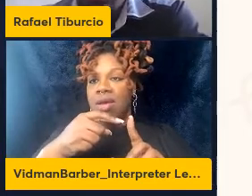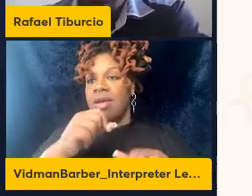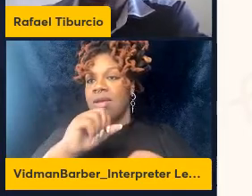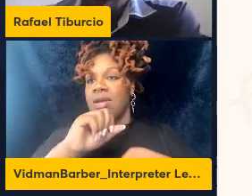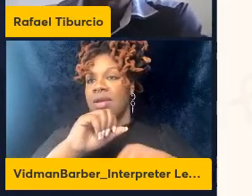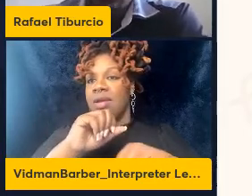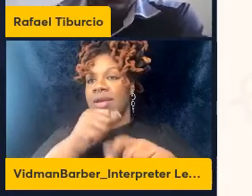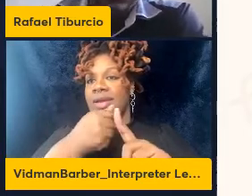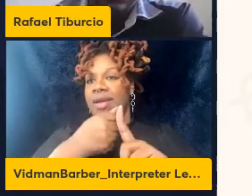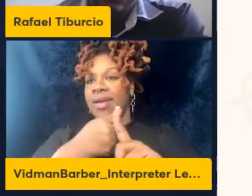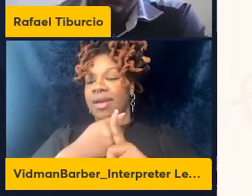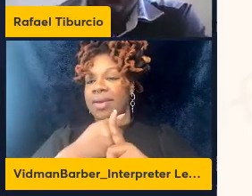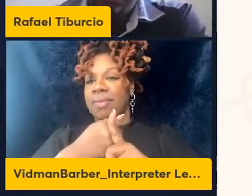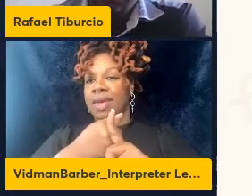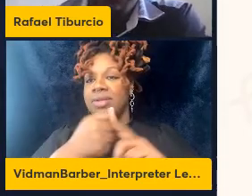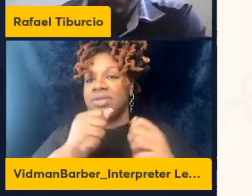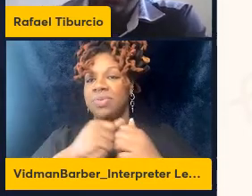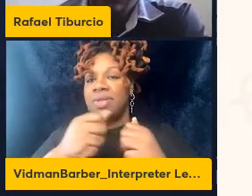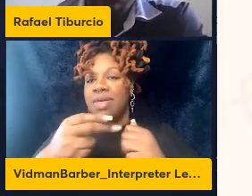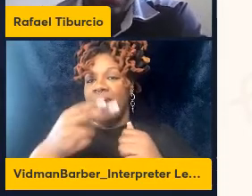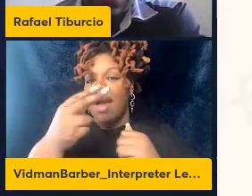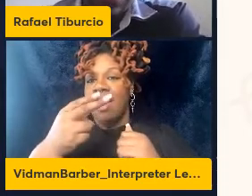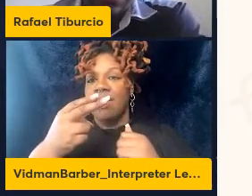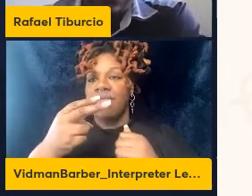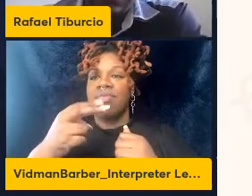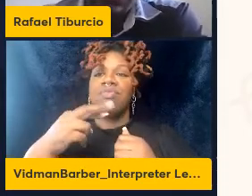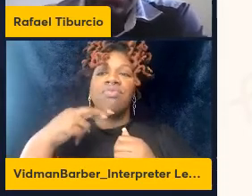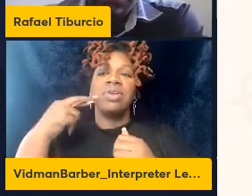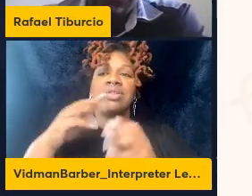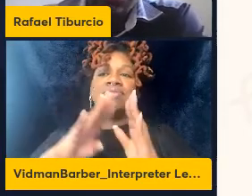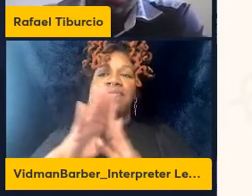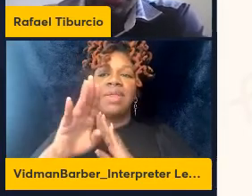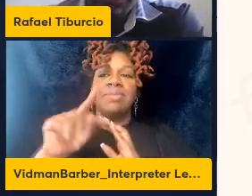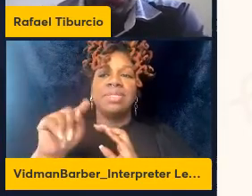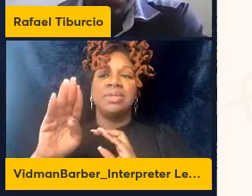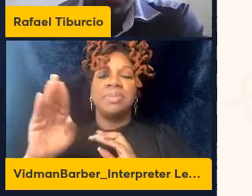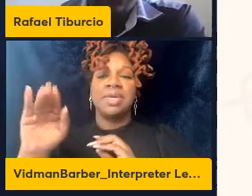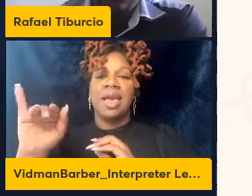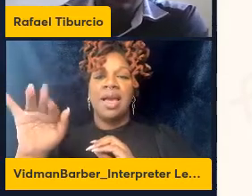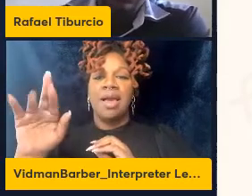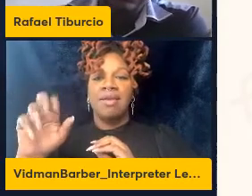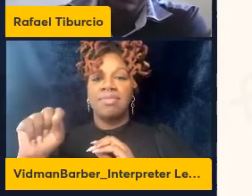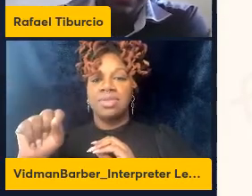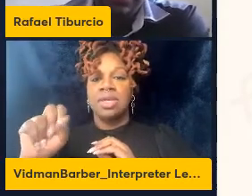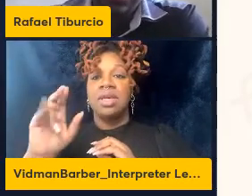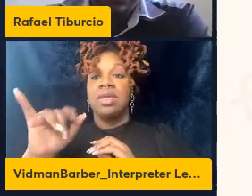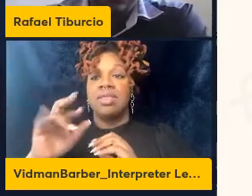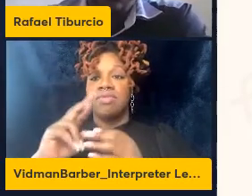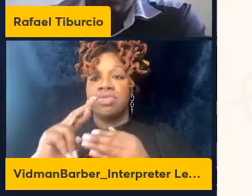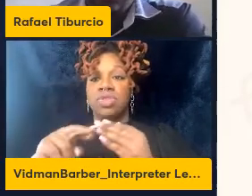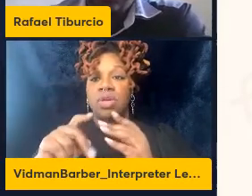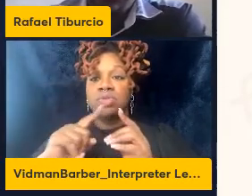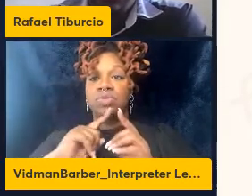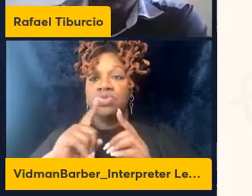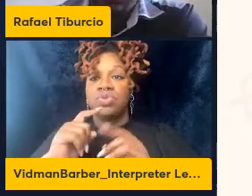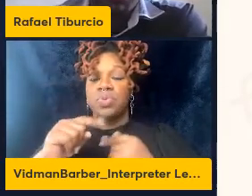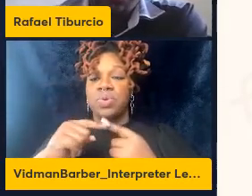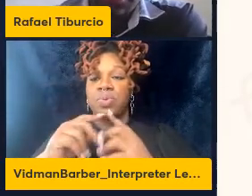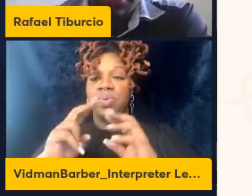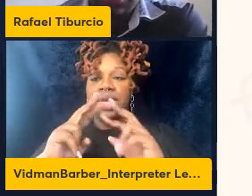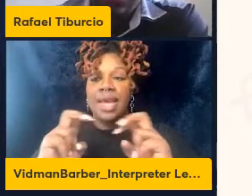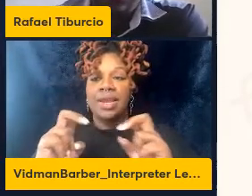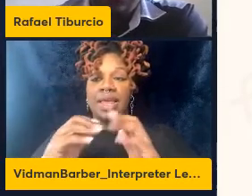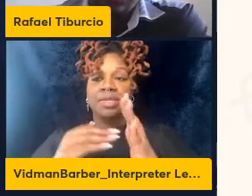higher risk of developed TBIs and these results were also true when we analyzed the frequency of the